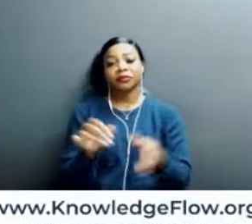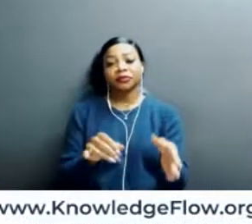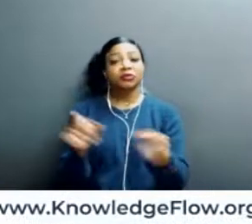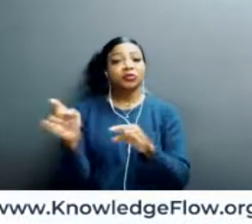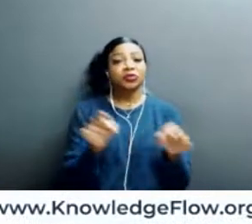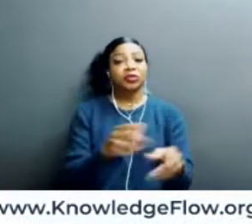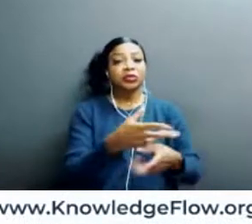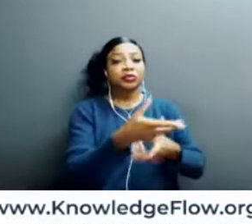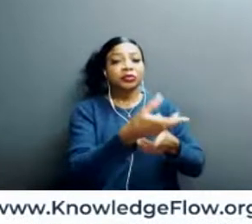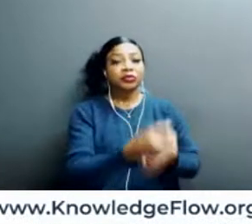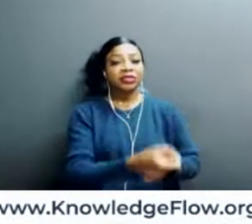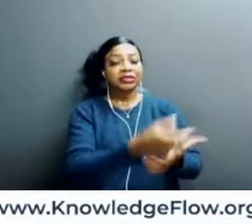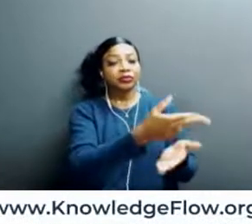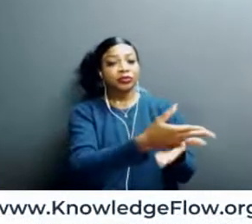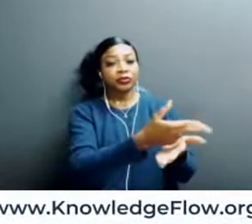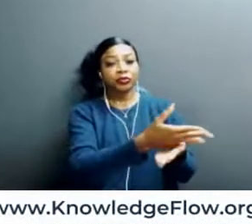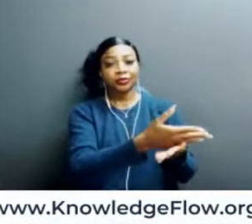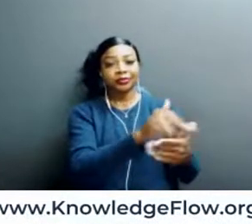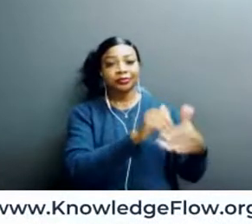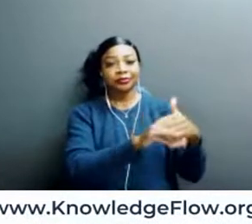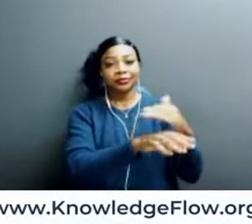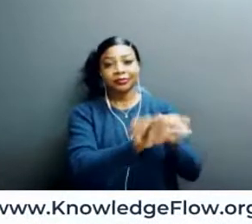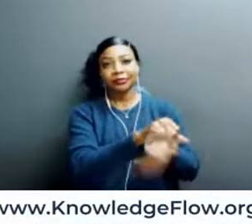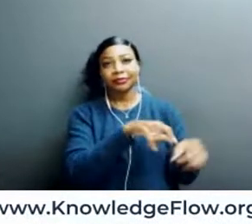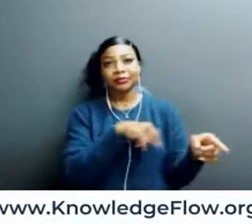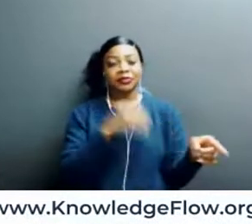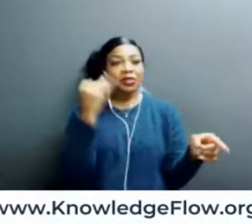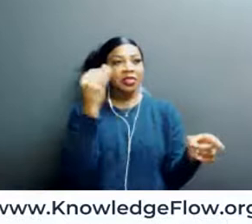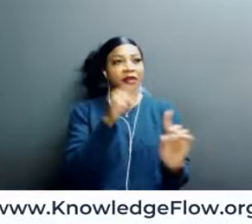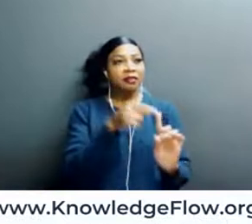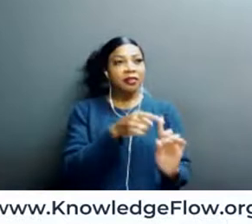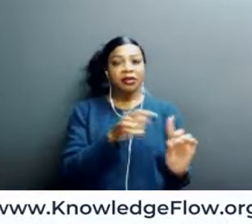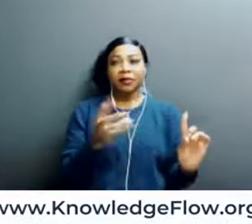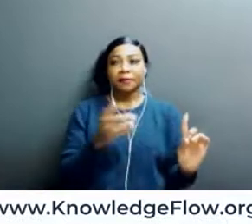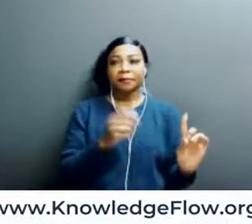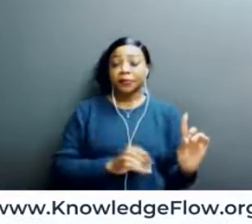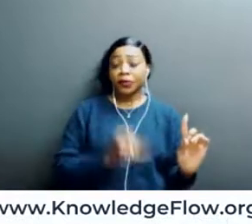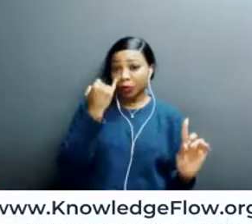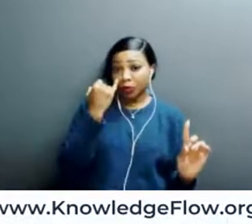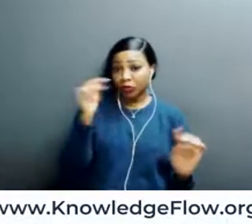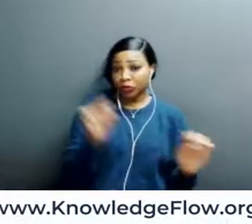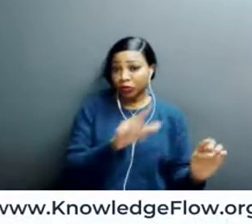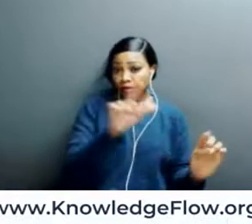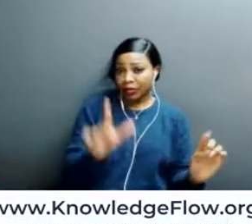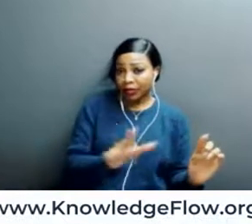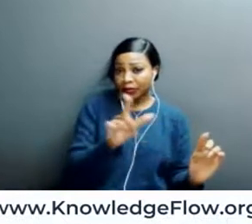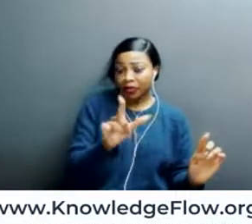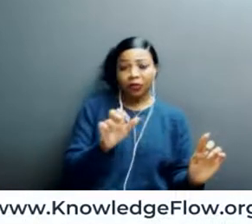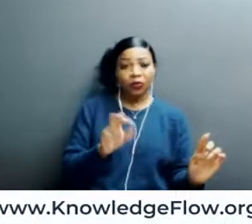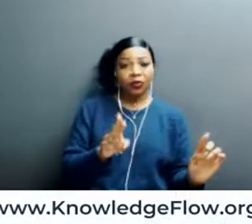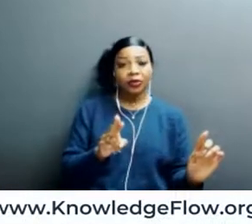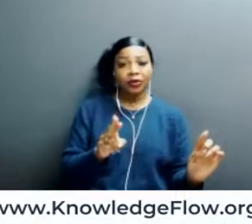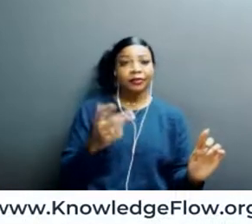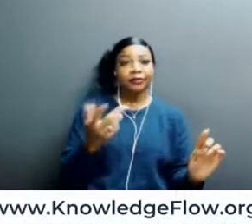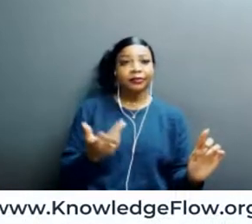to some trusted sources. So, thinking about similarly, like if you're in the library, but using like, I think, as Deborah kind of